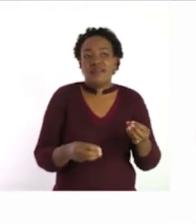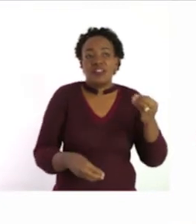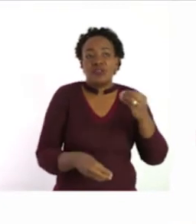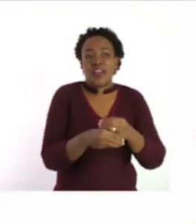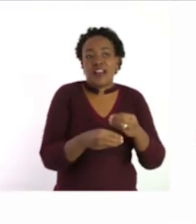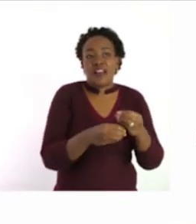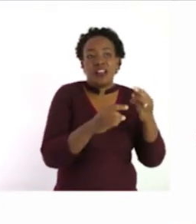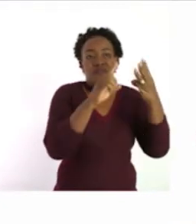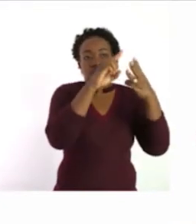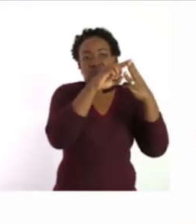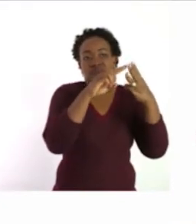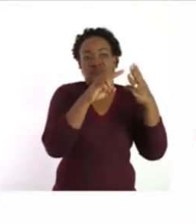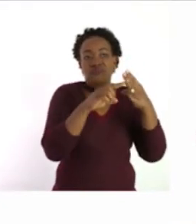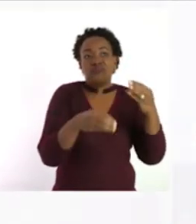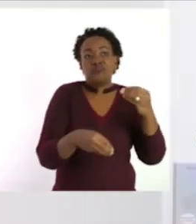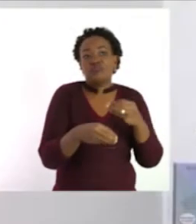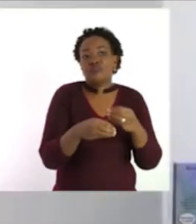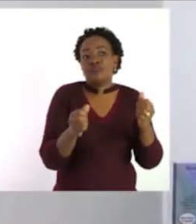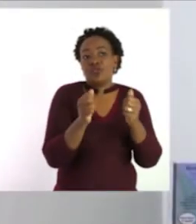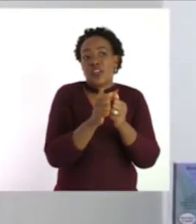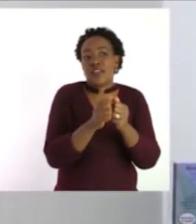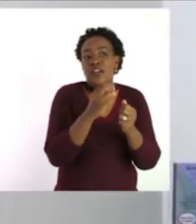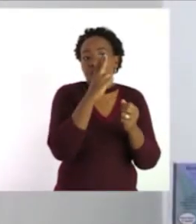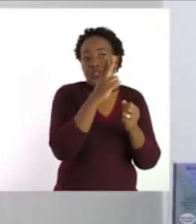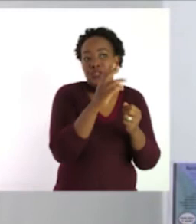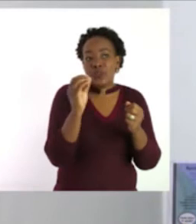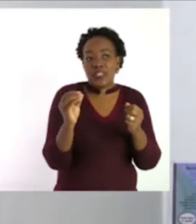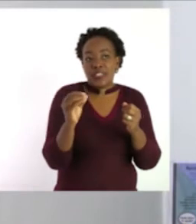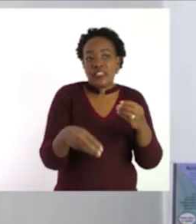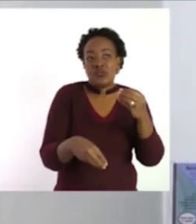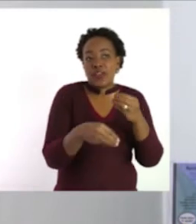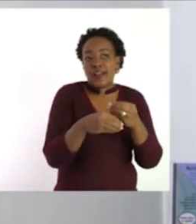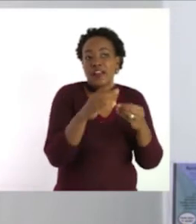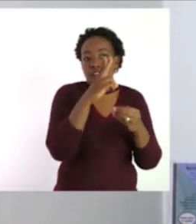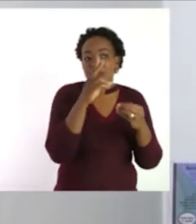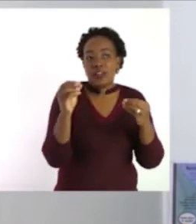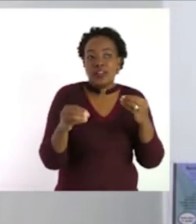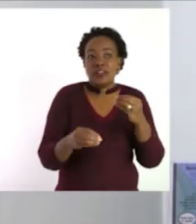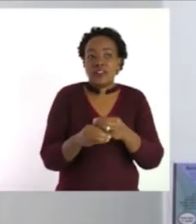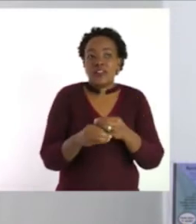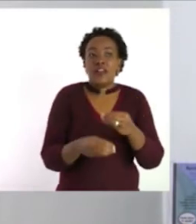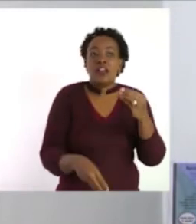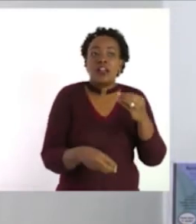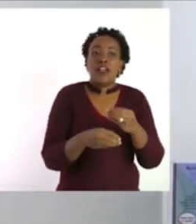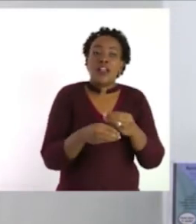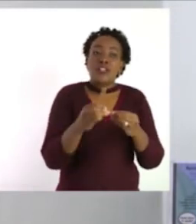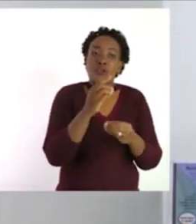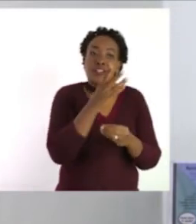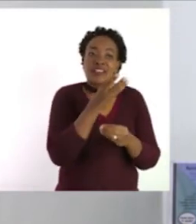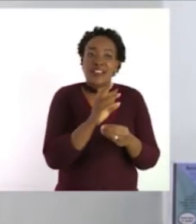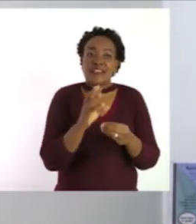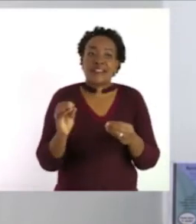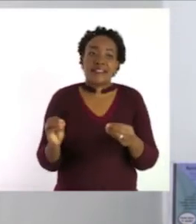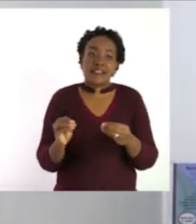It means 20 plus 20 plus 20 20. Okay.